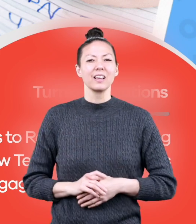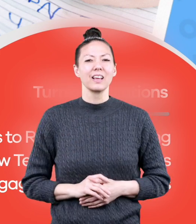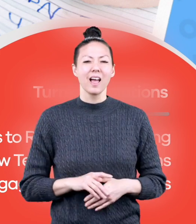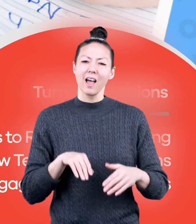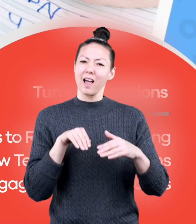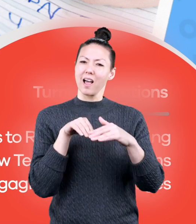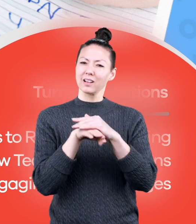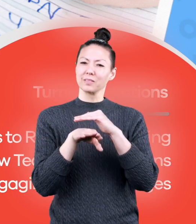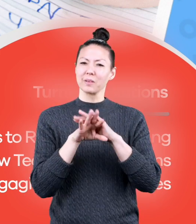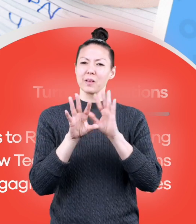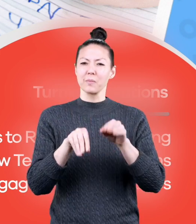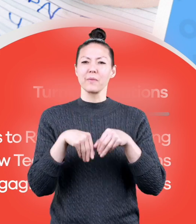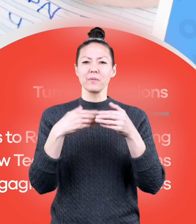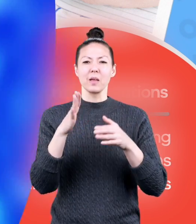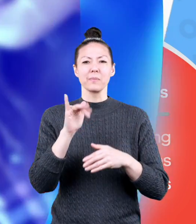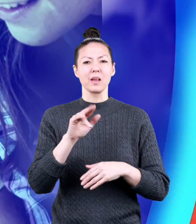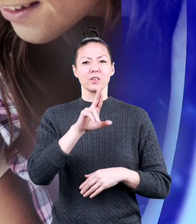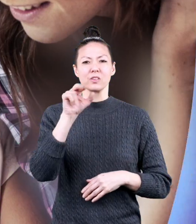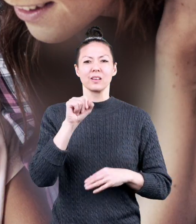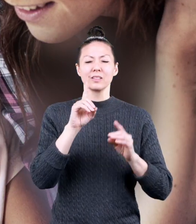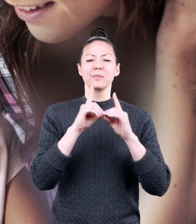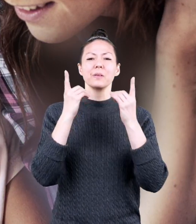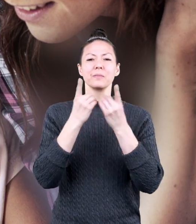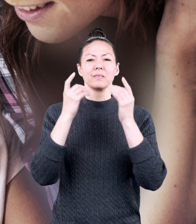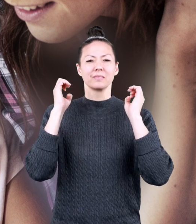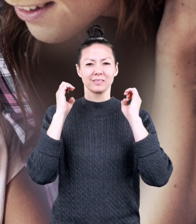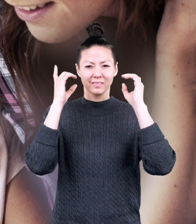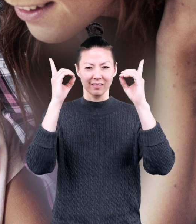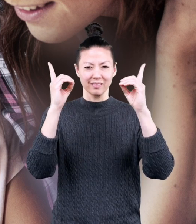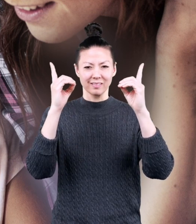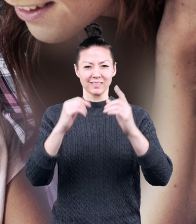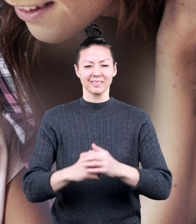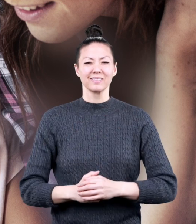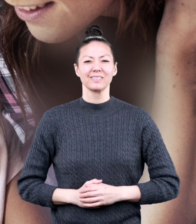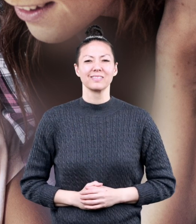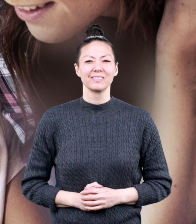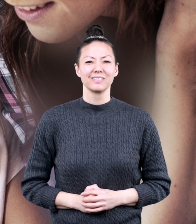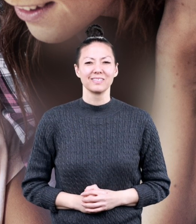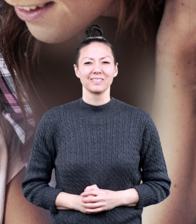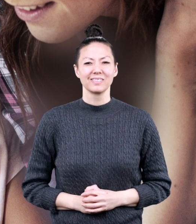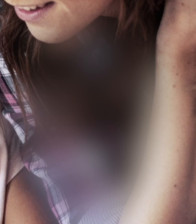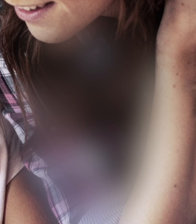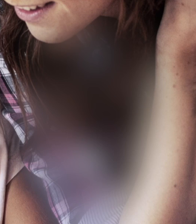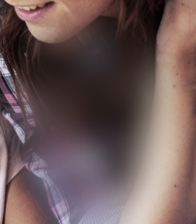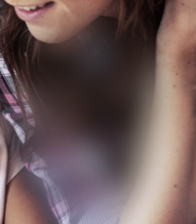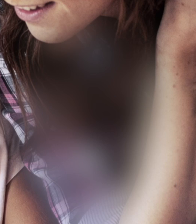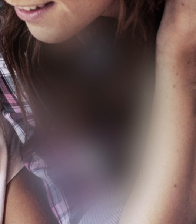homeschoolers. Let's do it. We're going to So